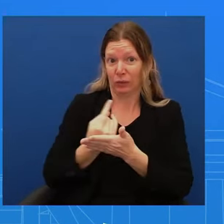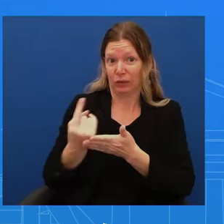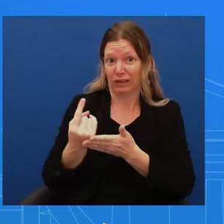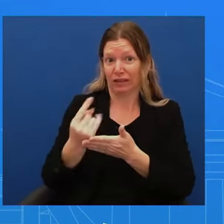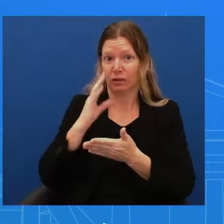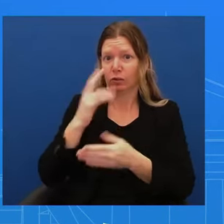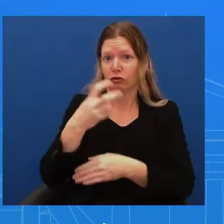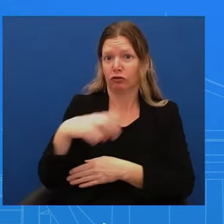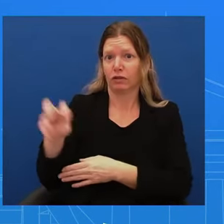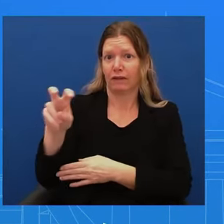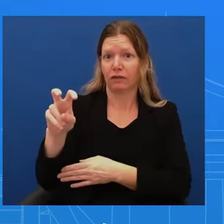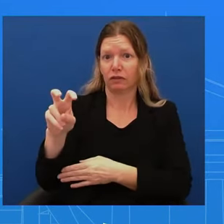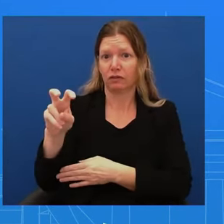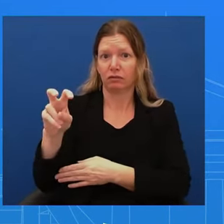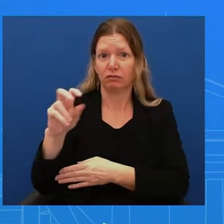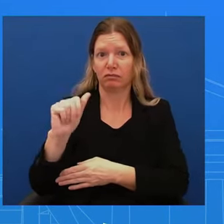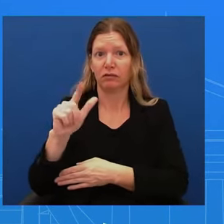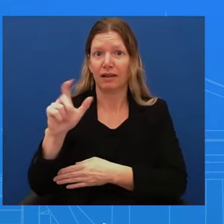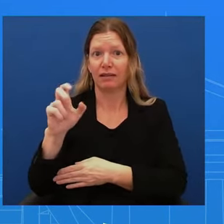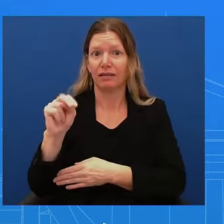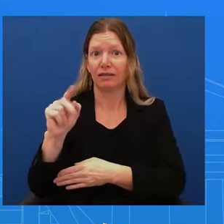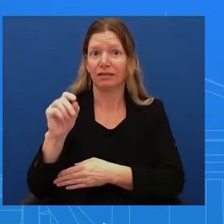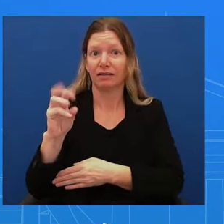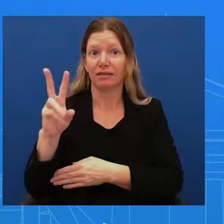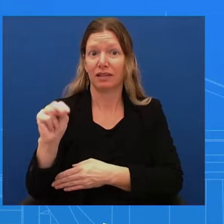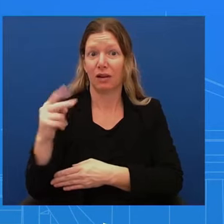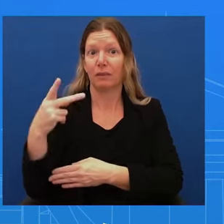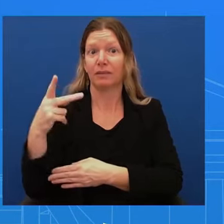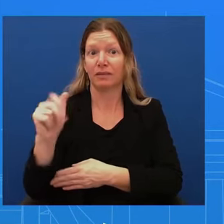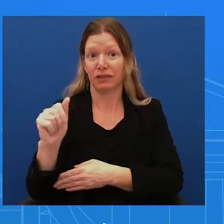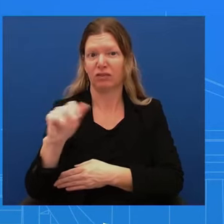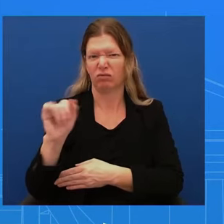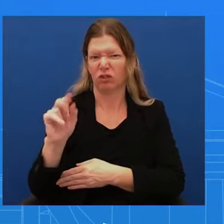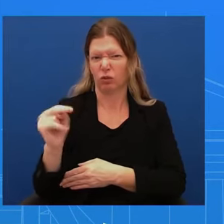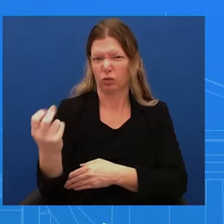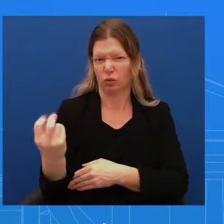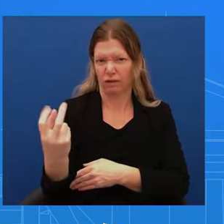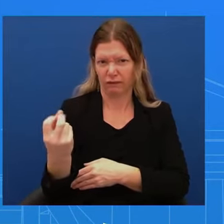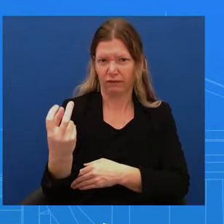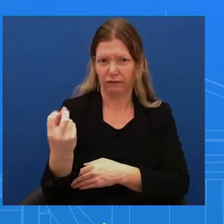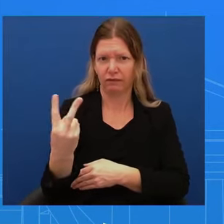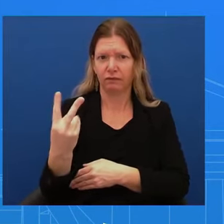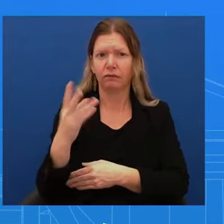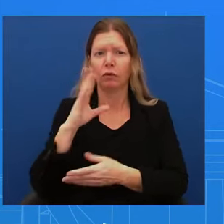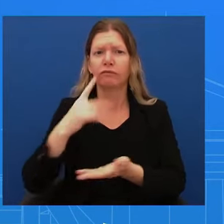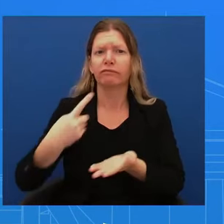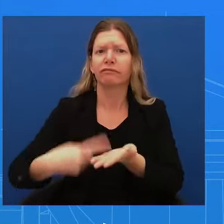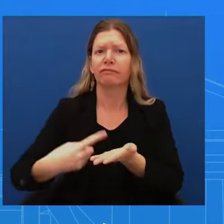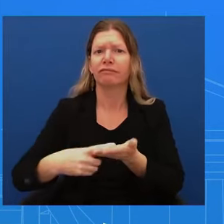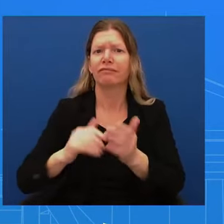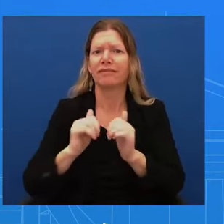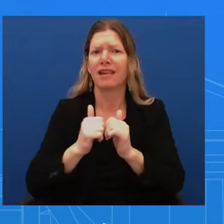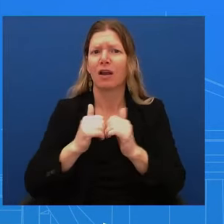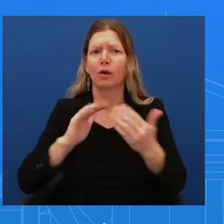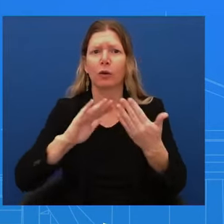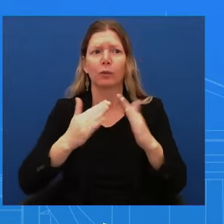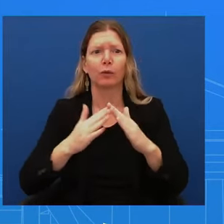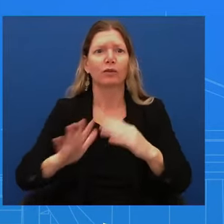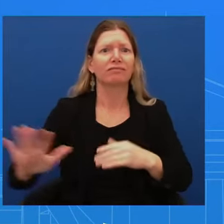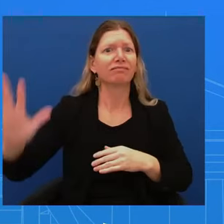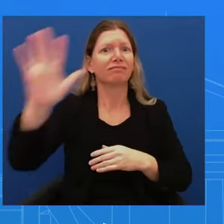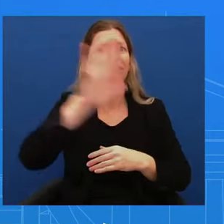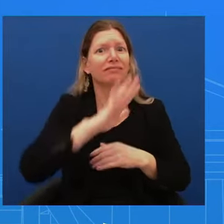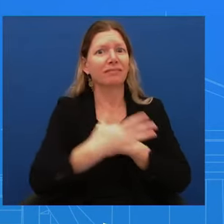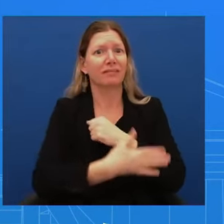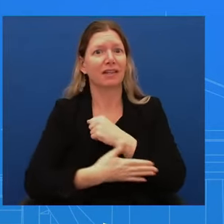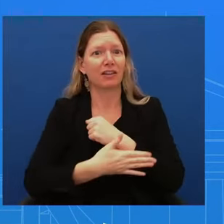communities across America are coming back thanks to Bidenomics and his Investing in America agenda, which have ushered